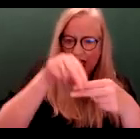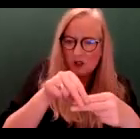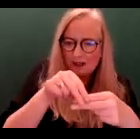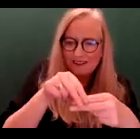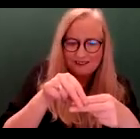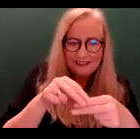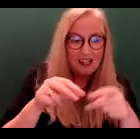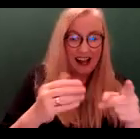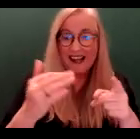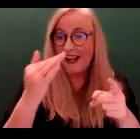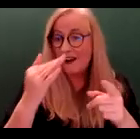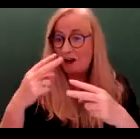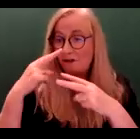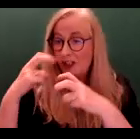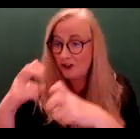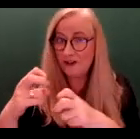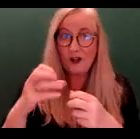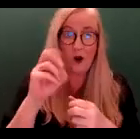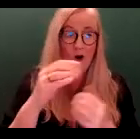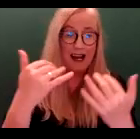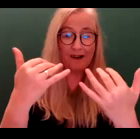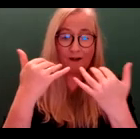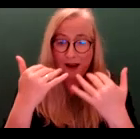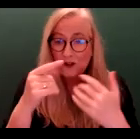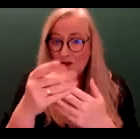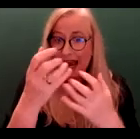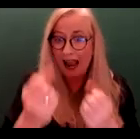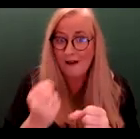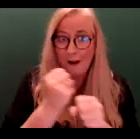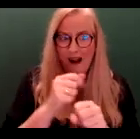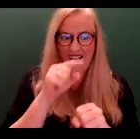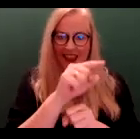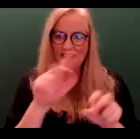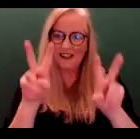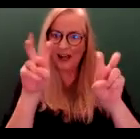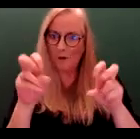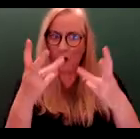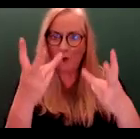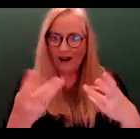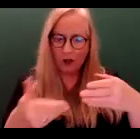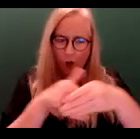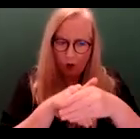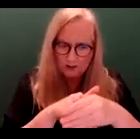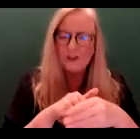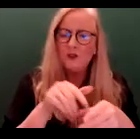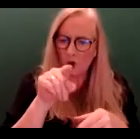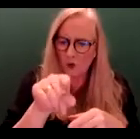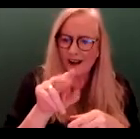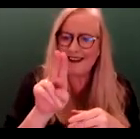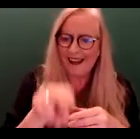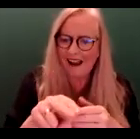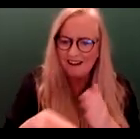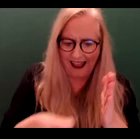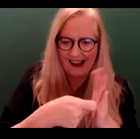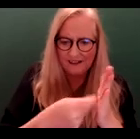some research, some data, you have some knowledge about the topic you wish to include. Take the opportunity and add it